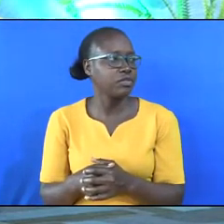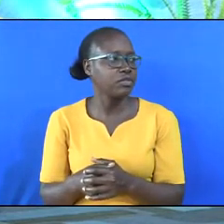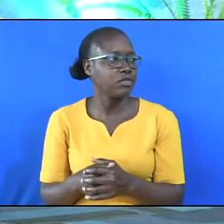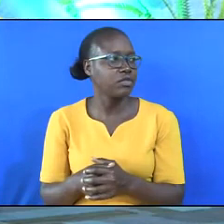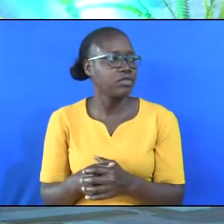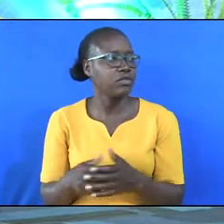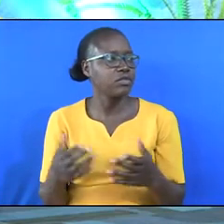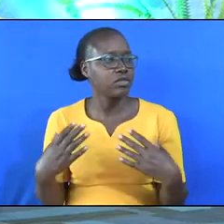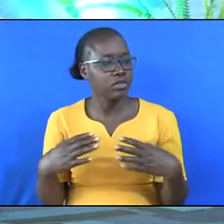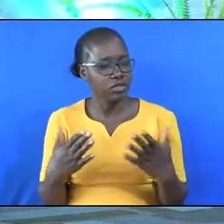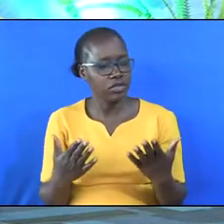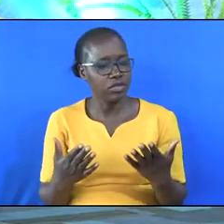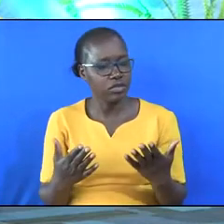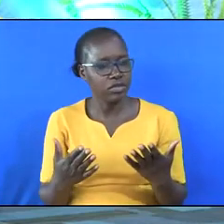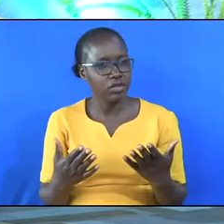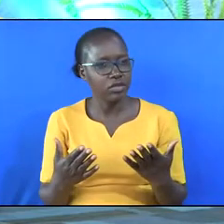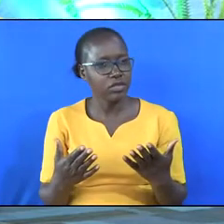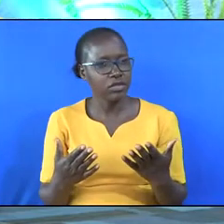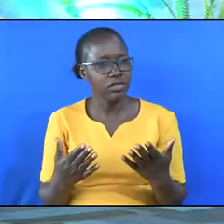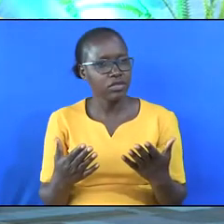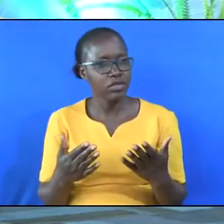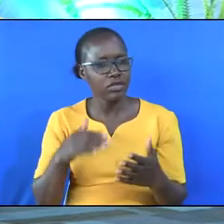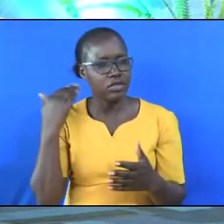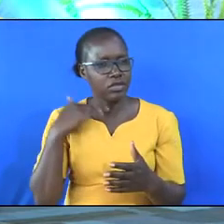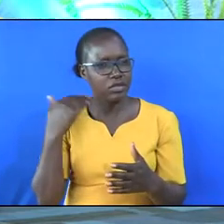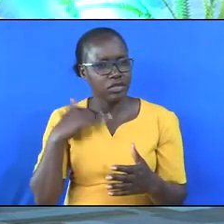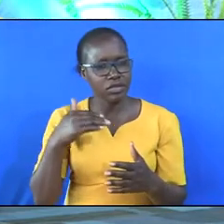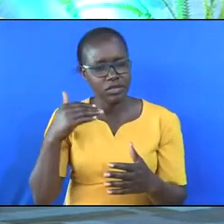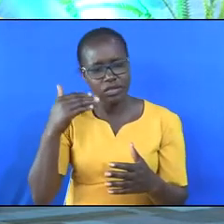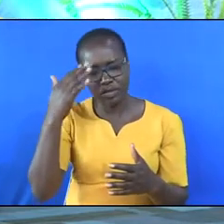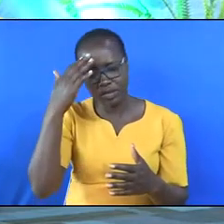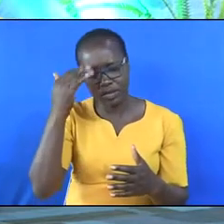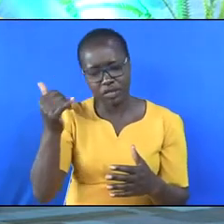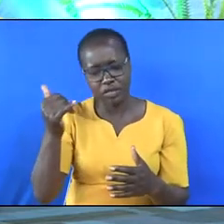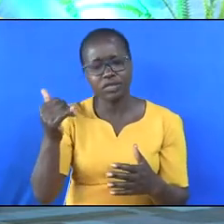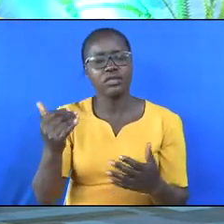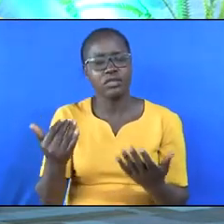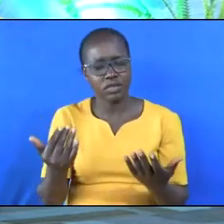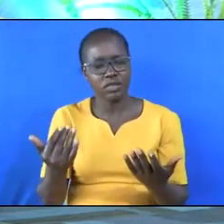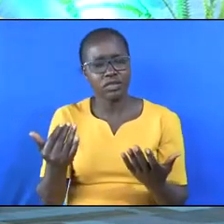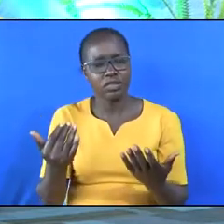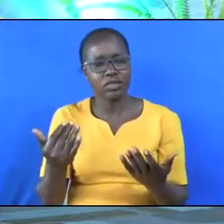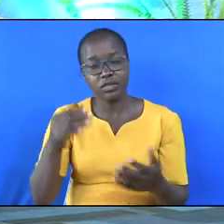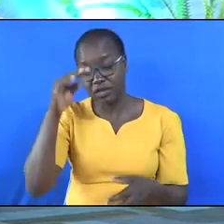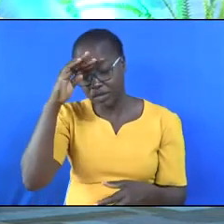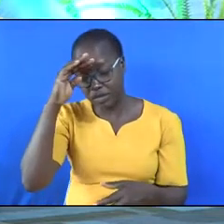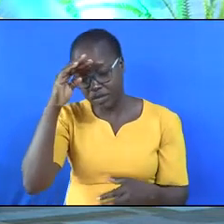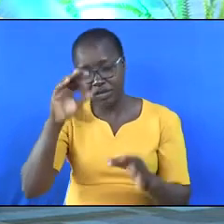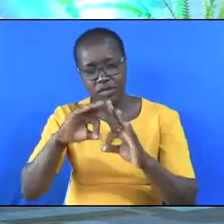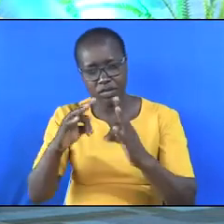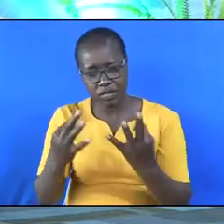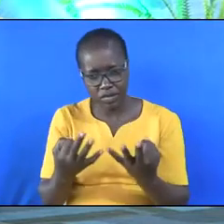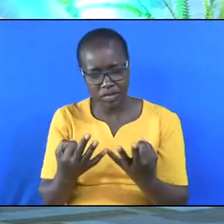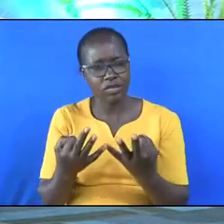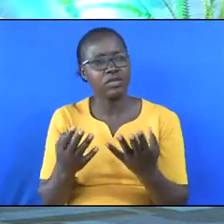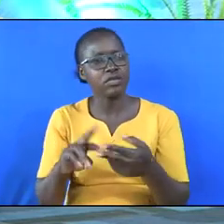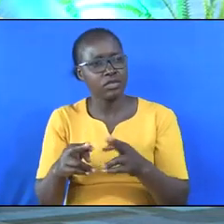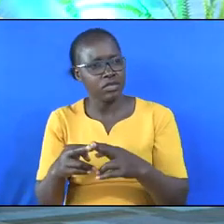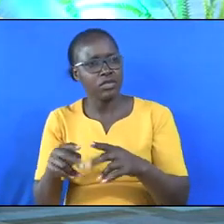People commit crimes because they have been drinking. Families and homes are broken and destroyed because of alcohol.